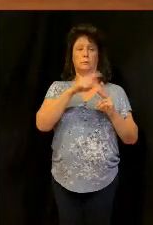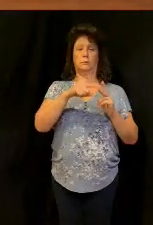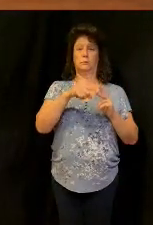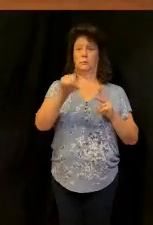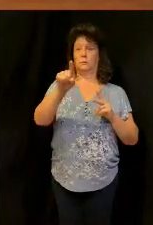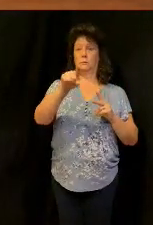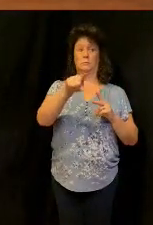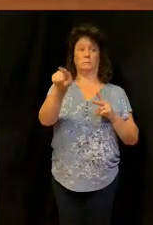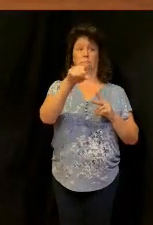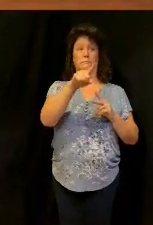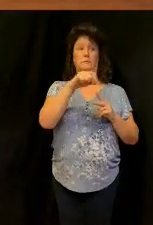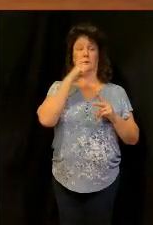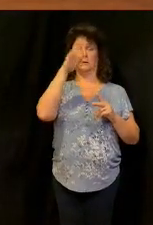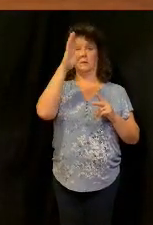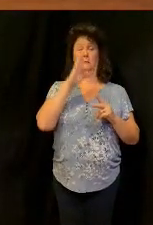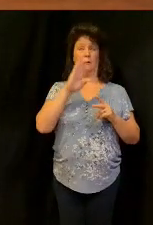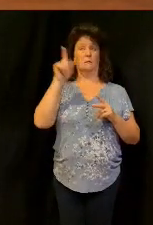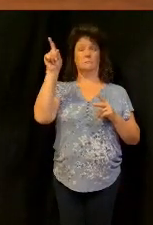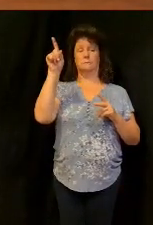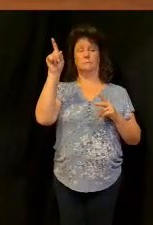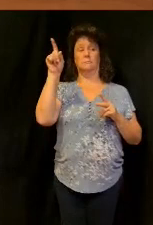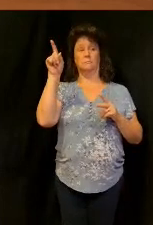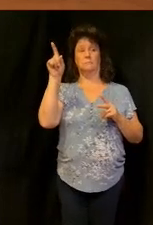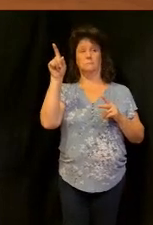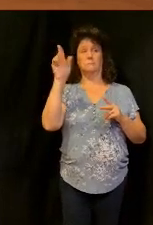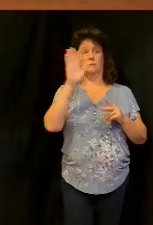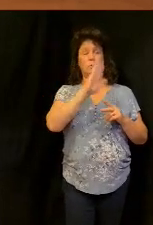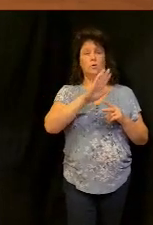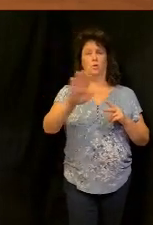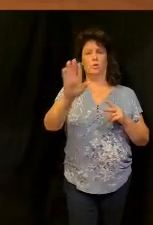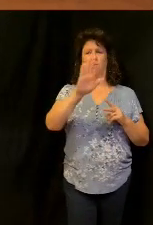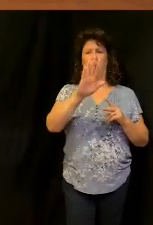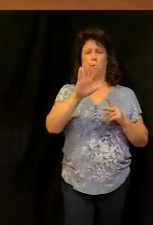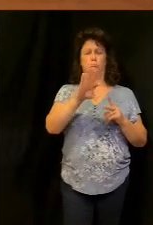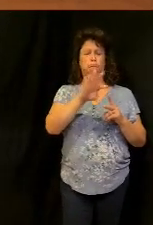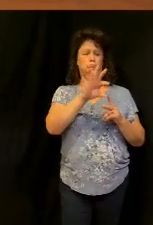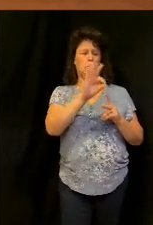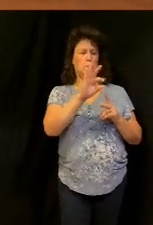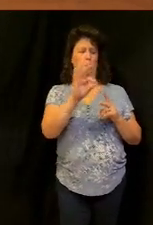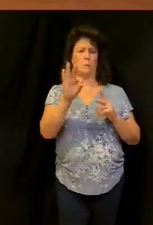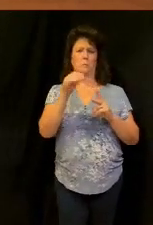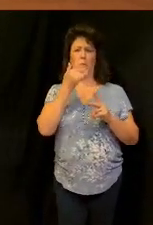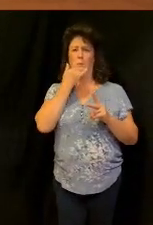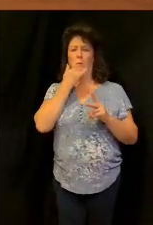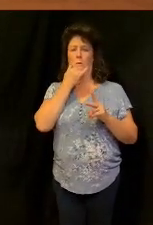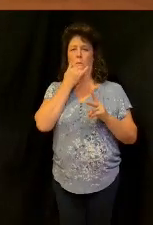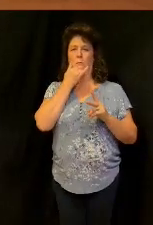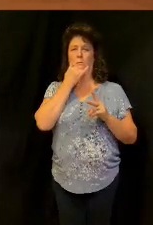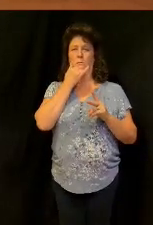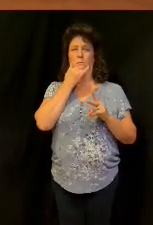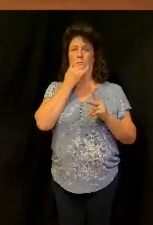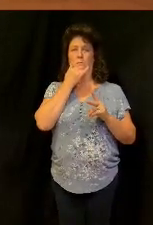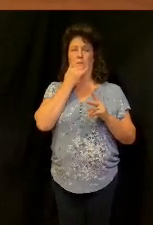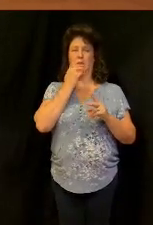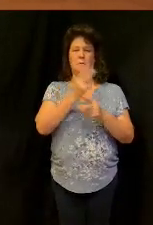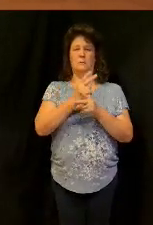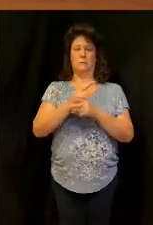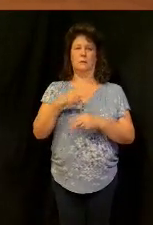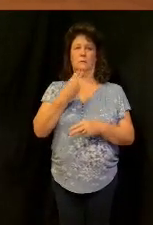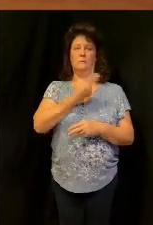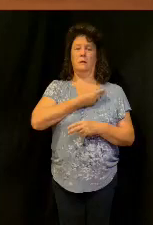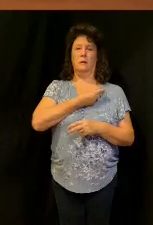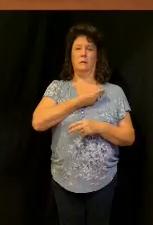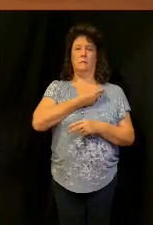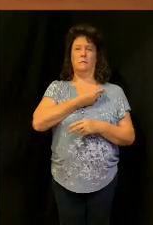well it's not God at all causing stress it's because we keep putting ourselves in situations and it's actually keeping us from being the